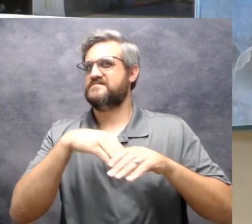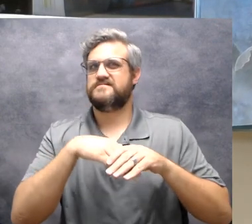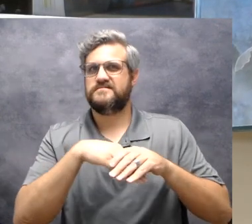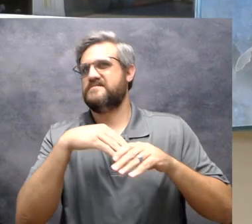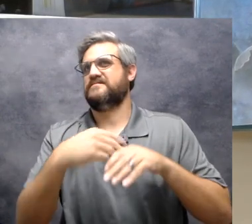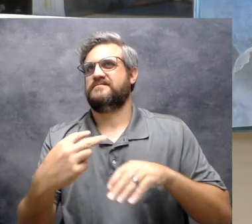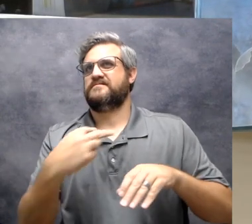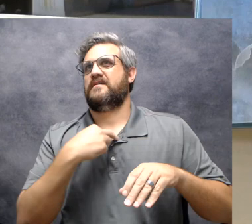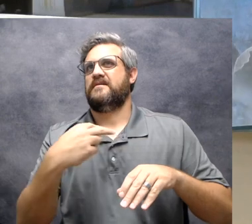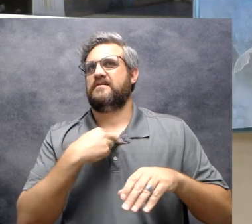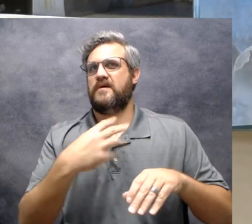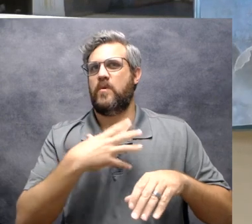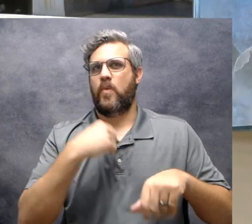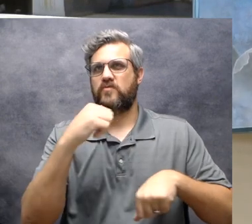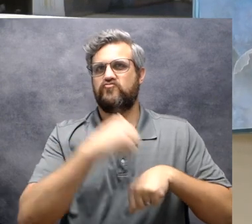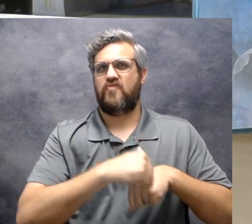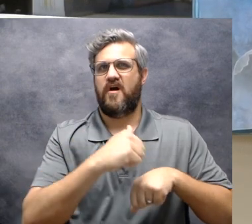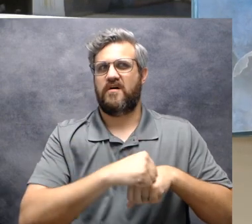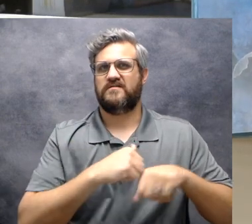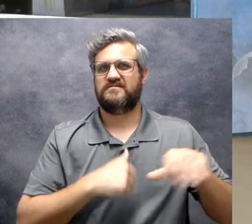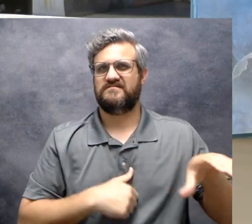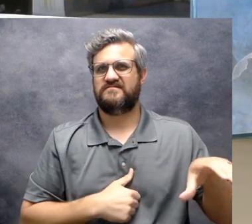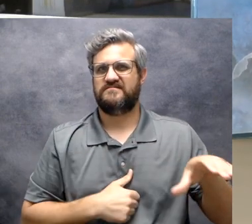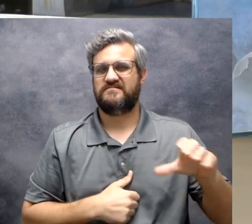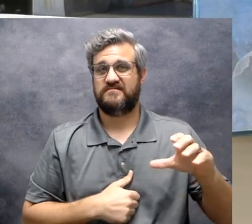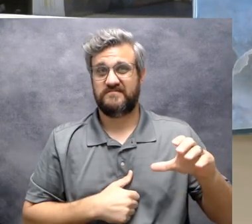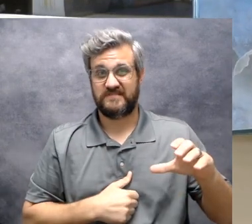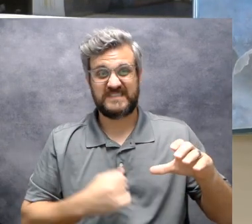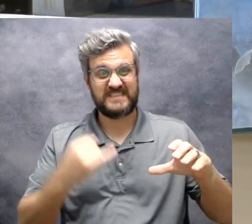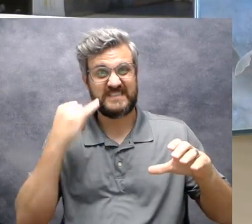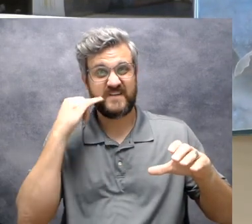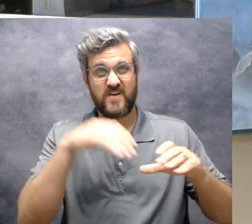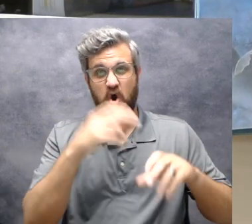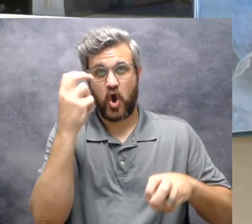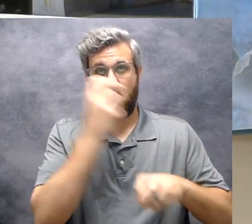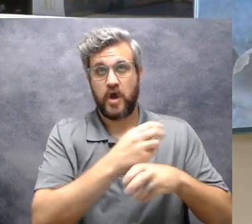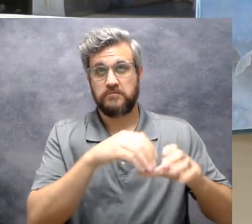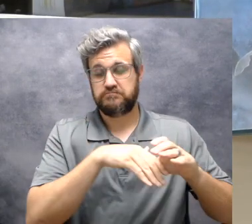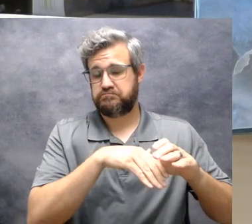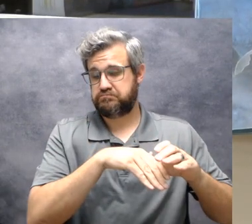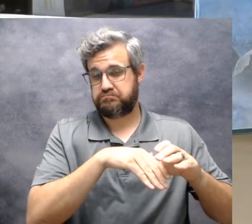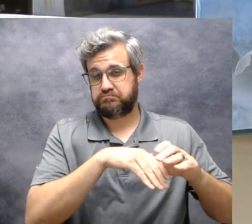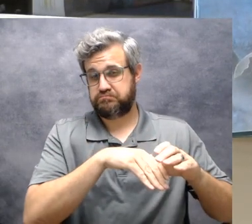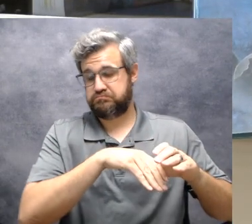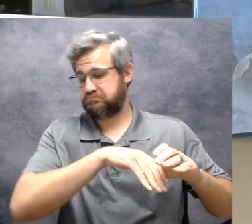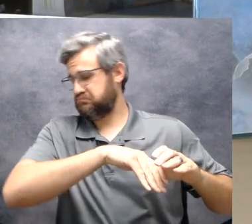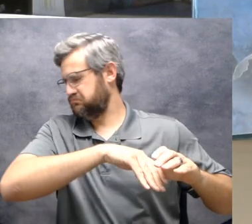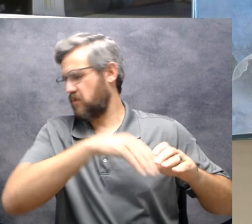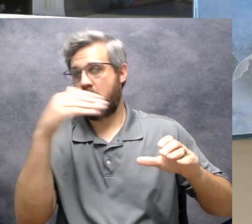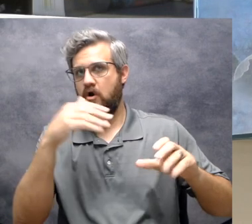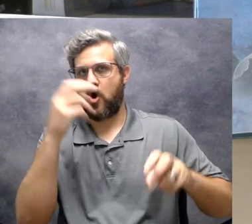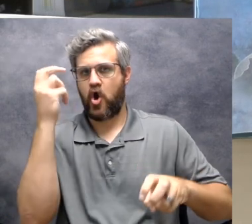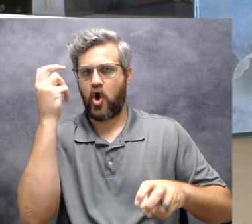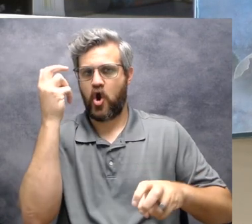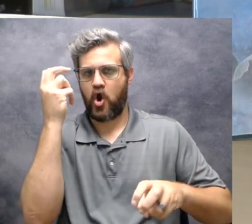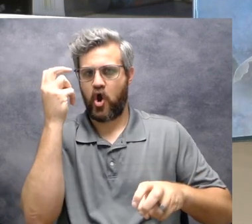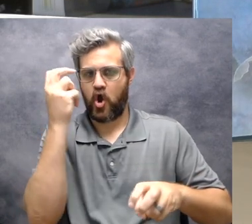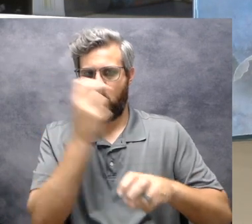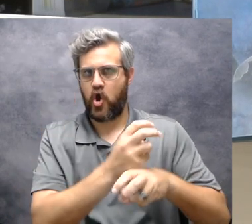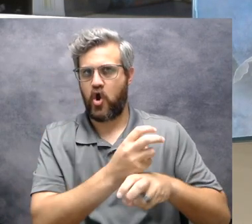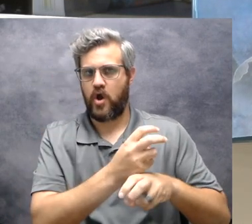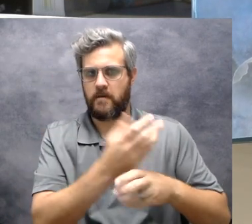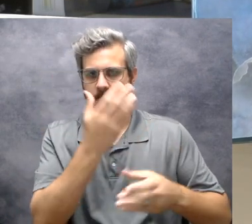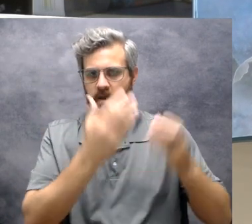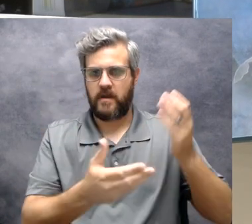white rock was caught on a big shell. If he pulled too hard, the shell might come loose. Big Al